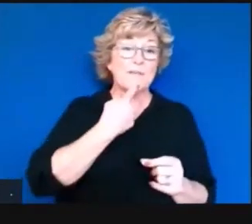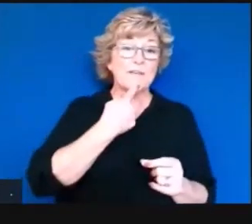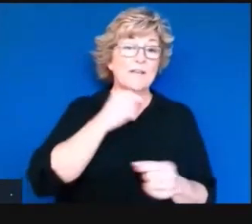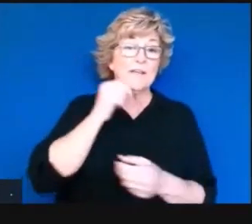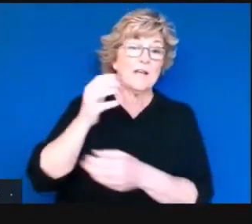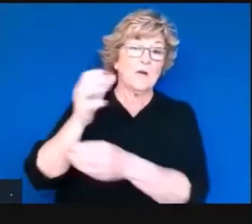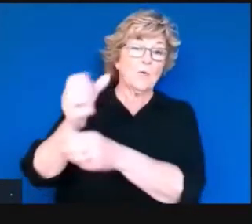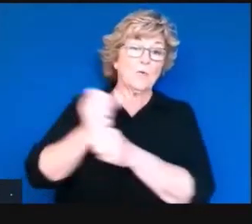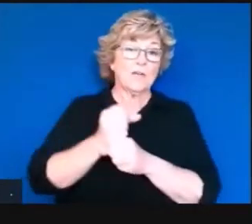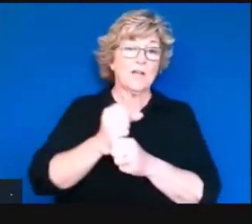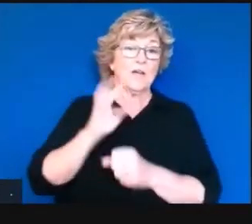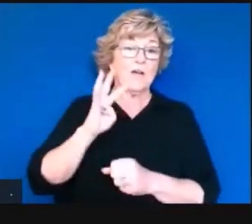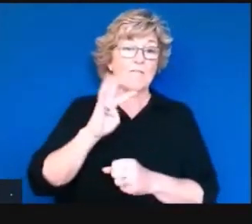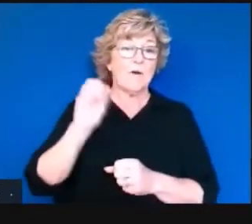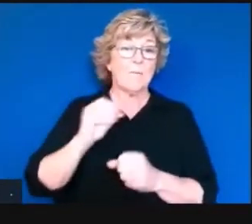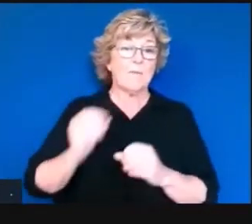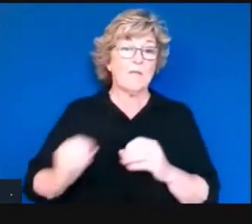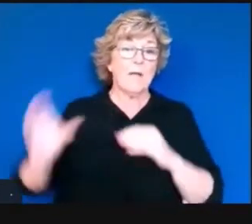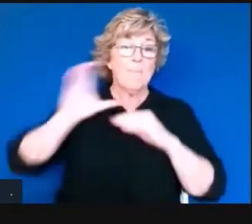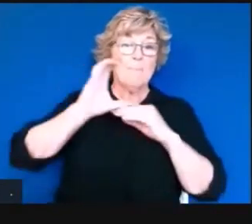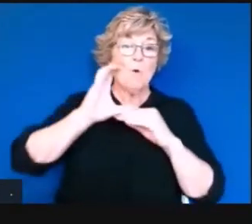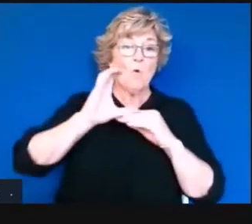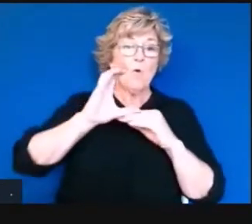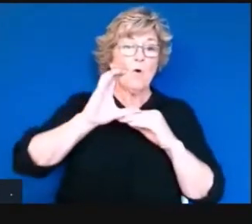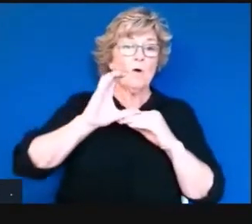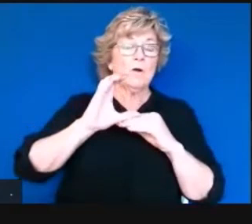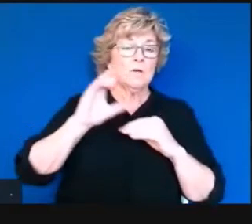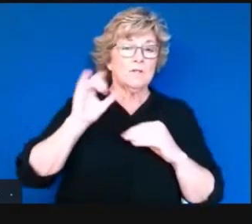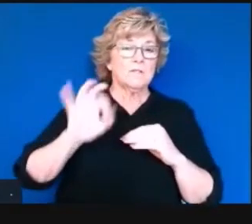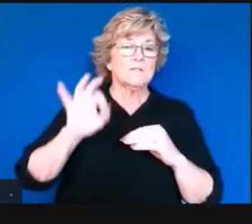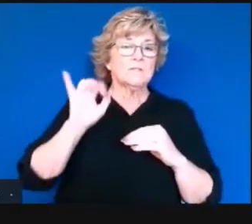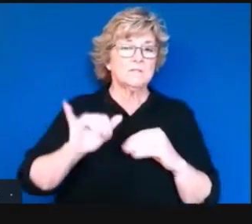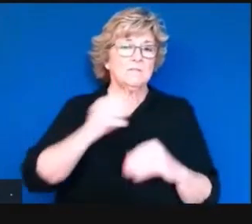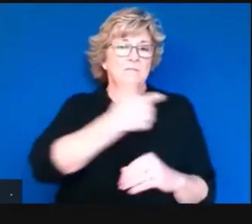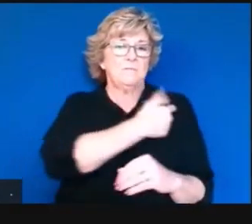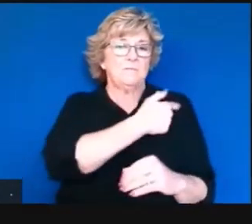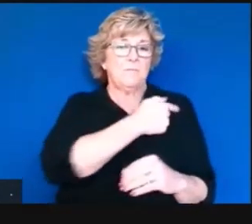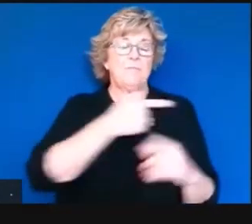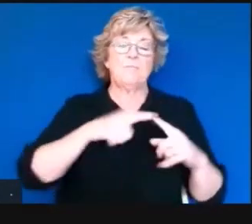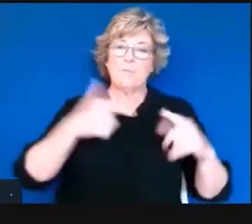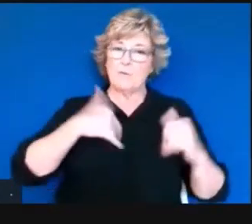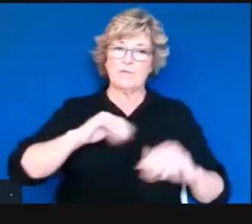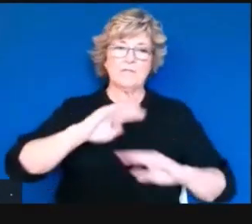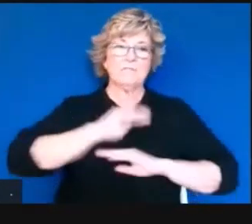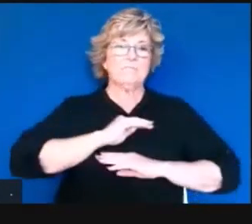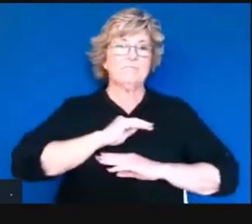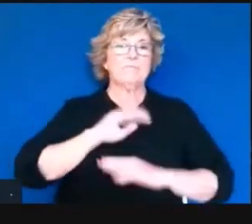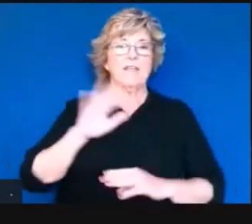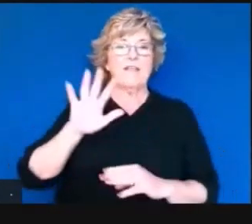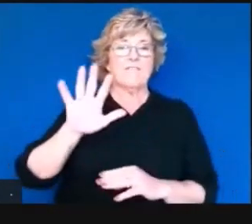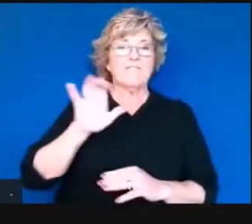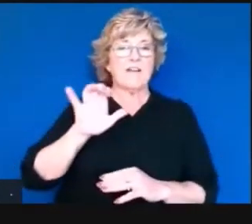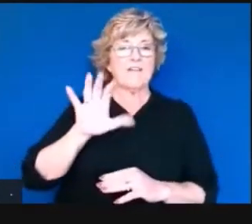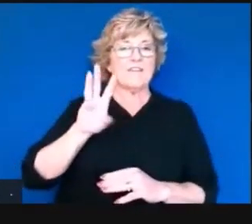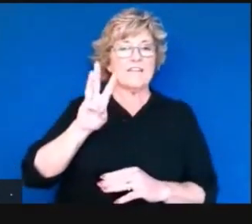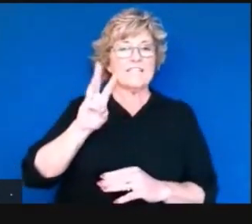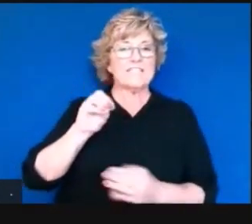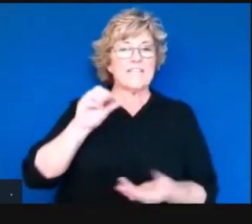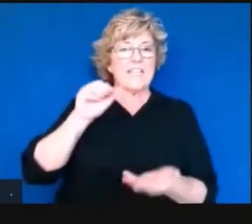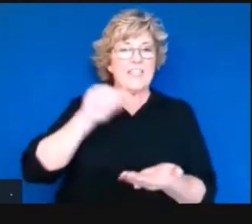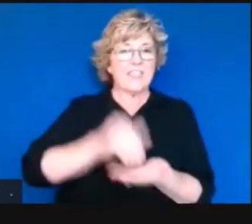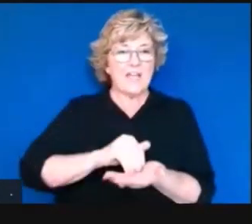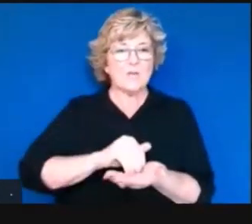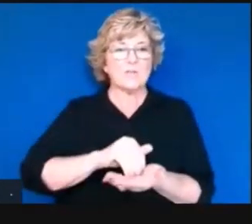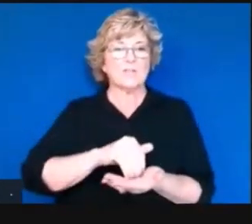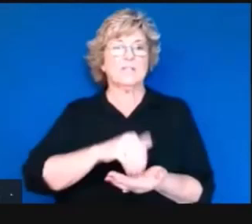receiving 40% more of the Pfizer vaccine, we are still very pleased 560,000 doses of vaccine